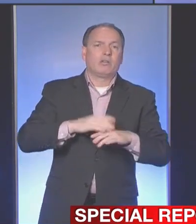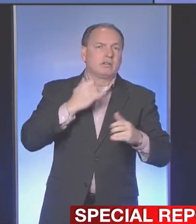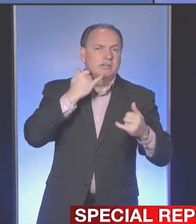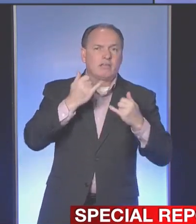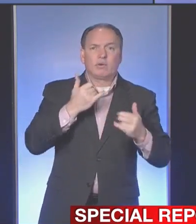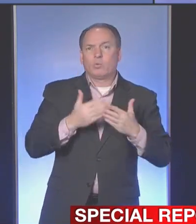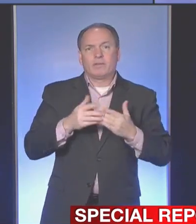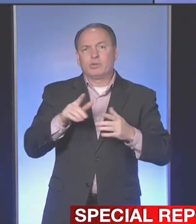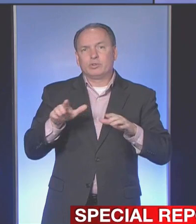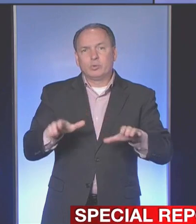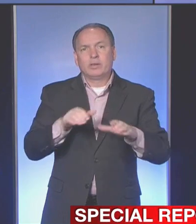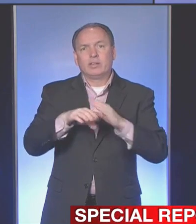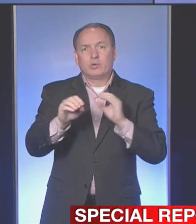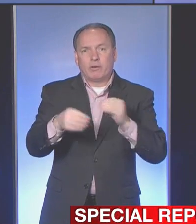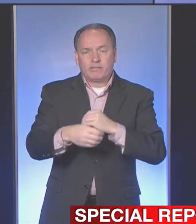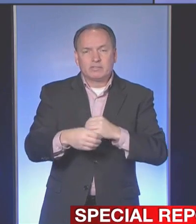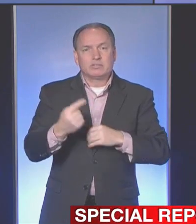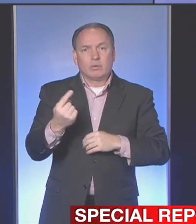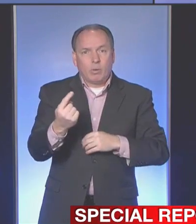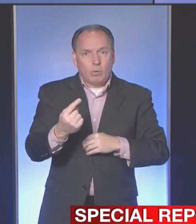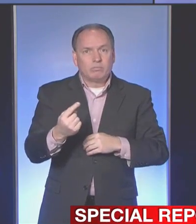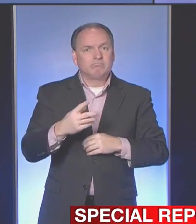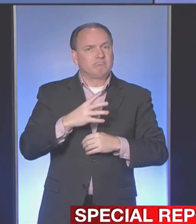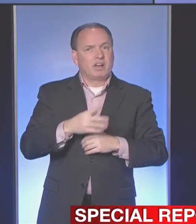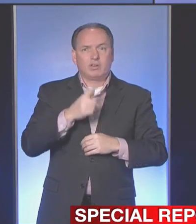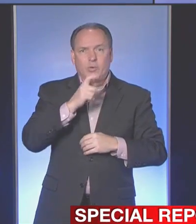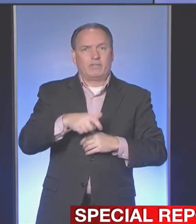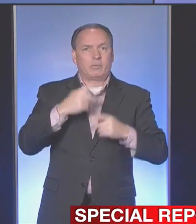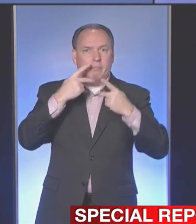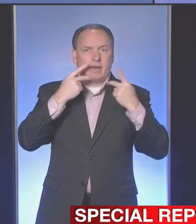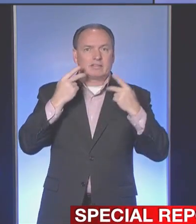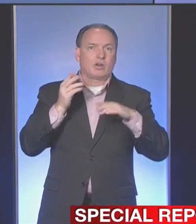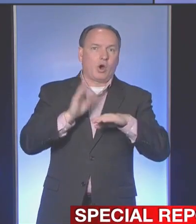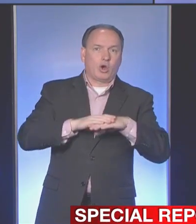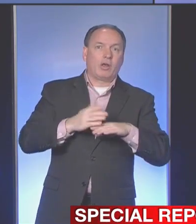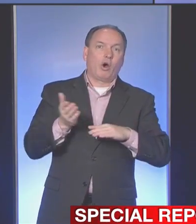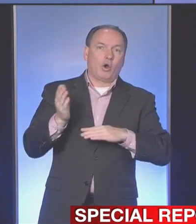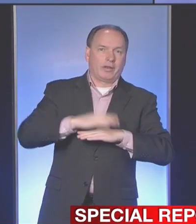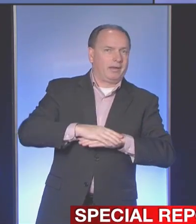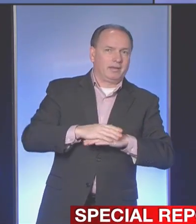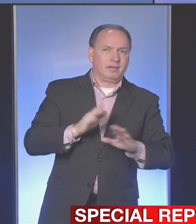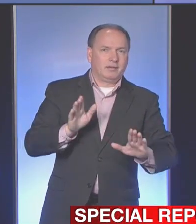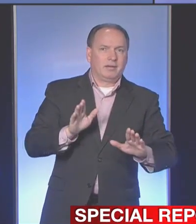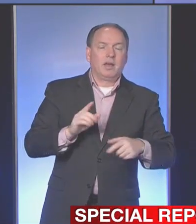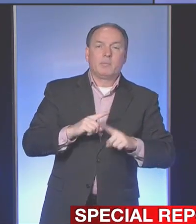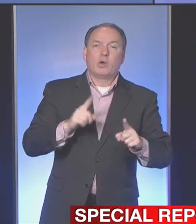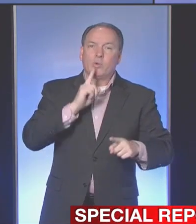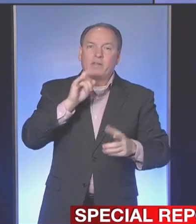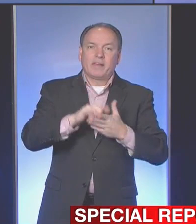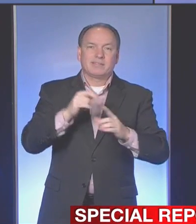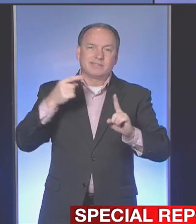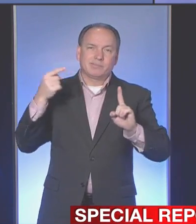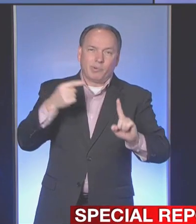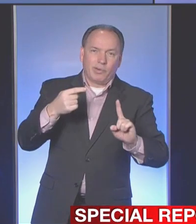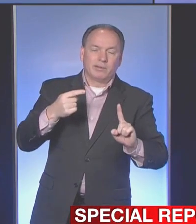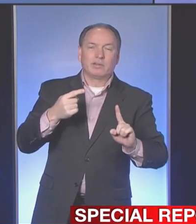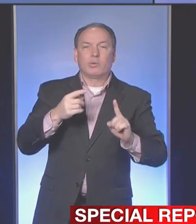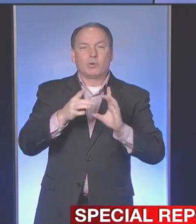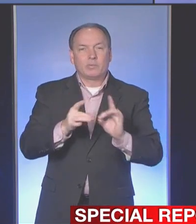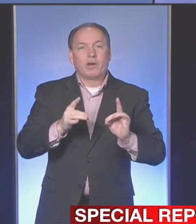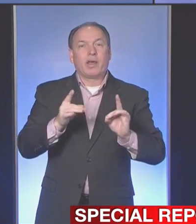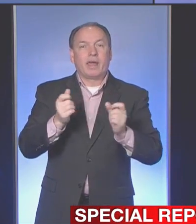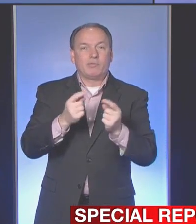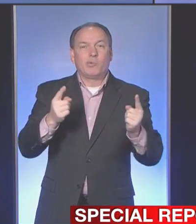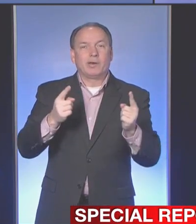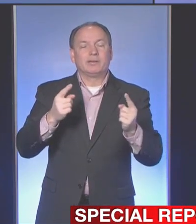you're doing in your office by yourself, you don't need to have a mask on. And so that's really what we are talking about is that everybody